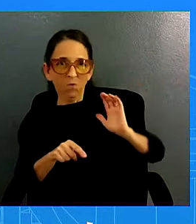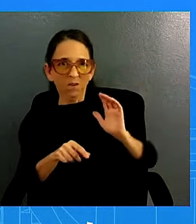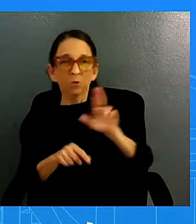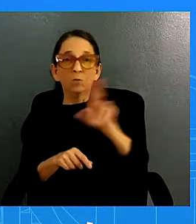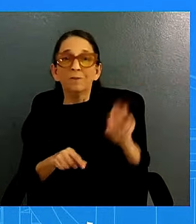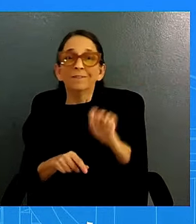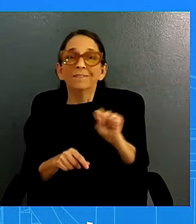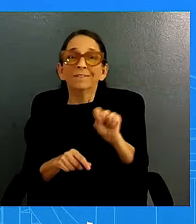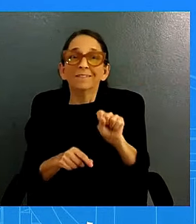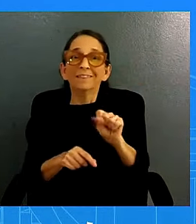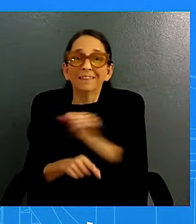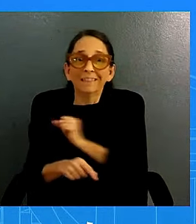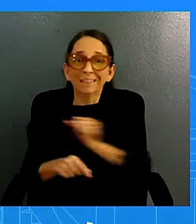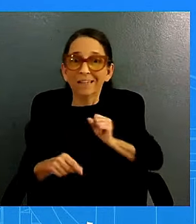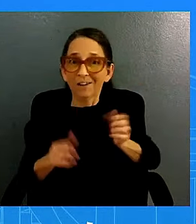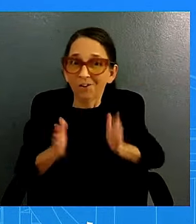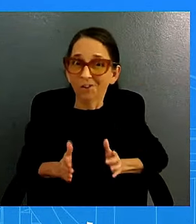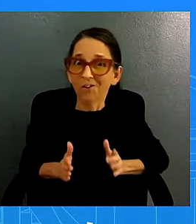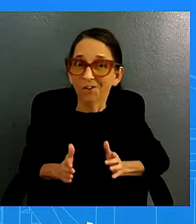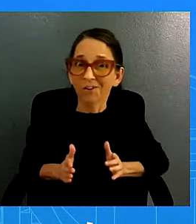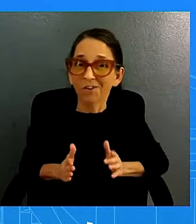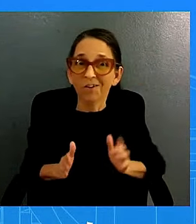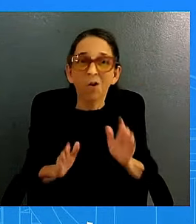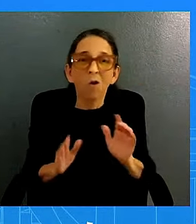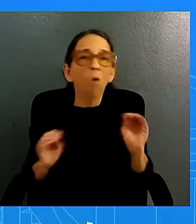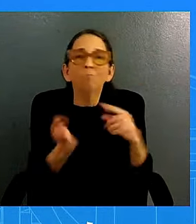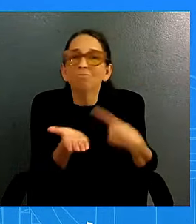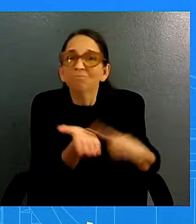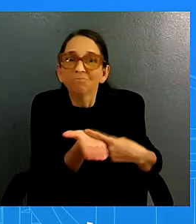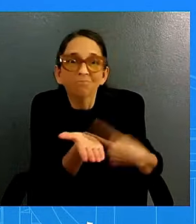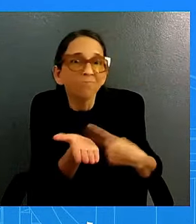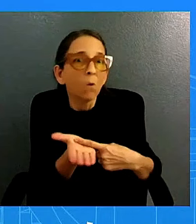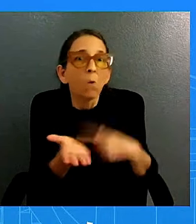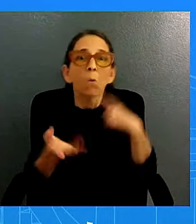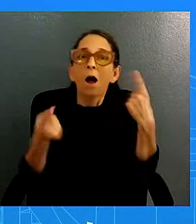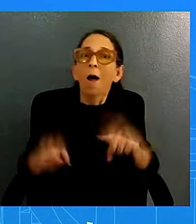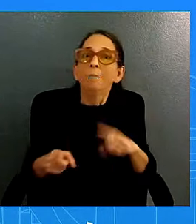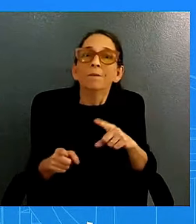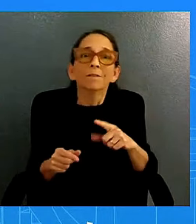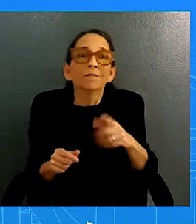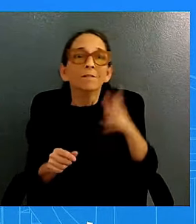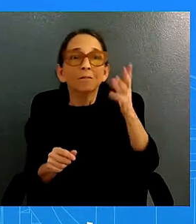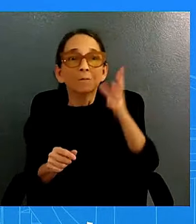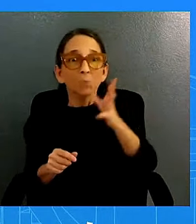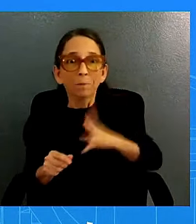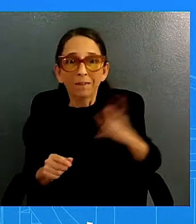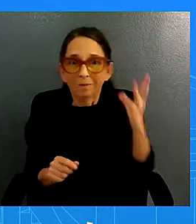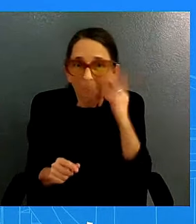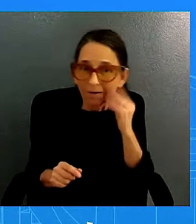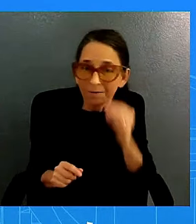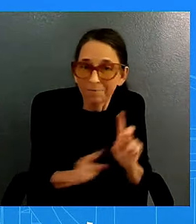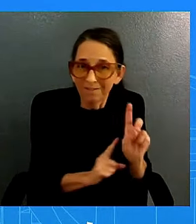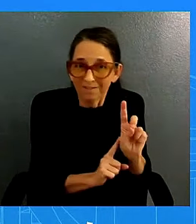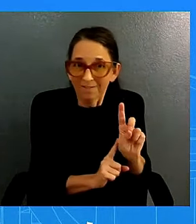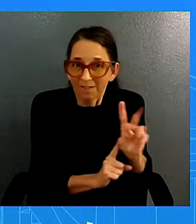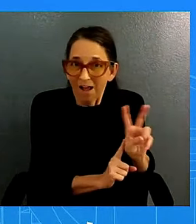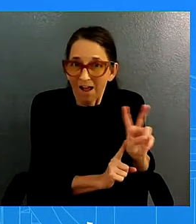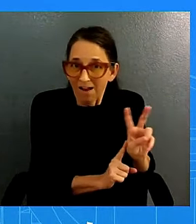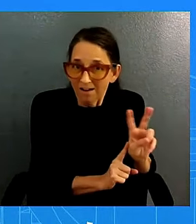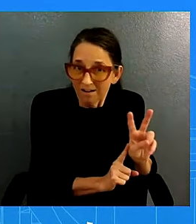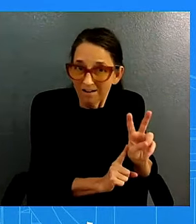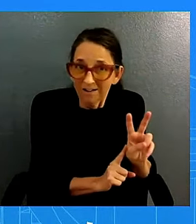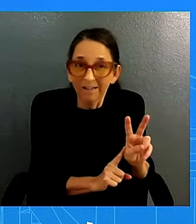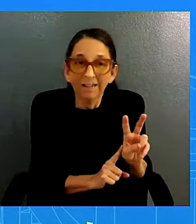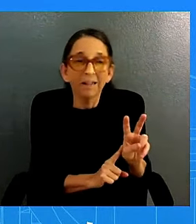happens uh when uh when a woman is dealing with domestic violence or any type of violence uh and so he brought that